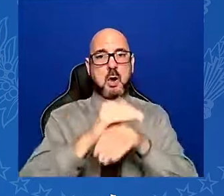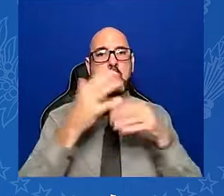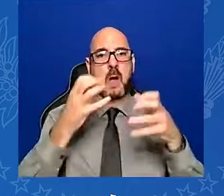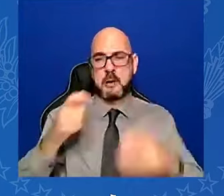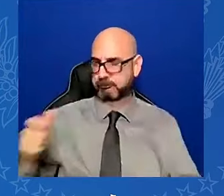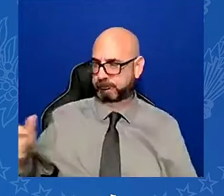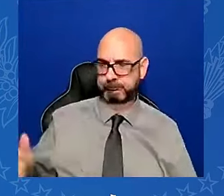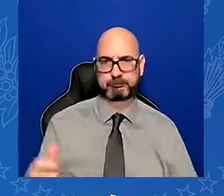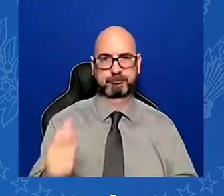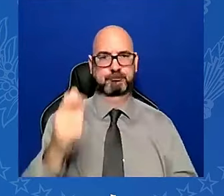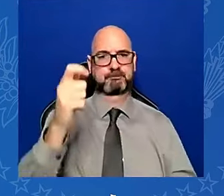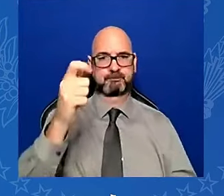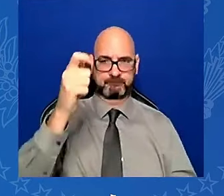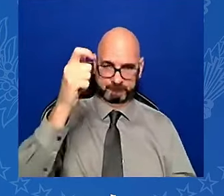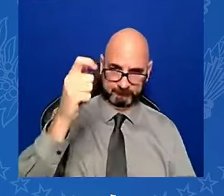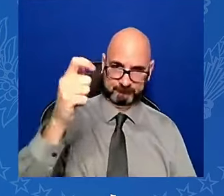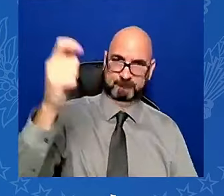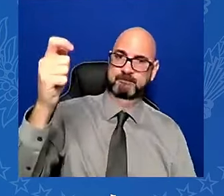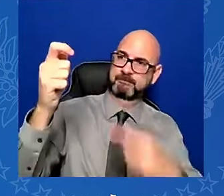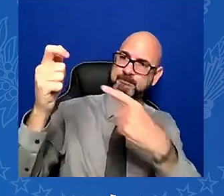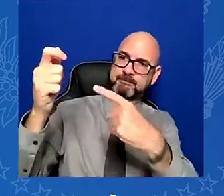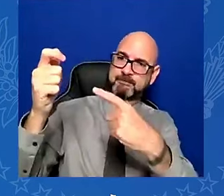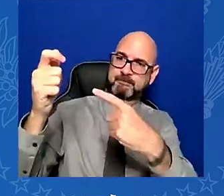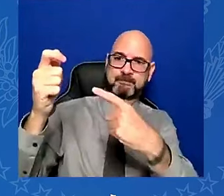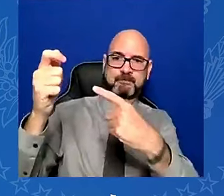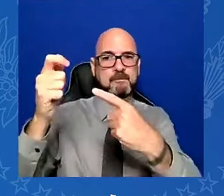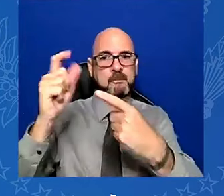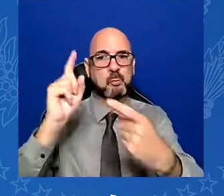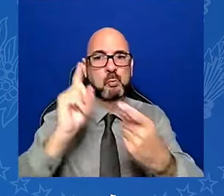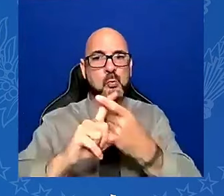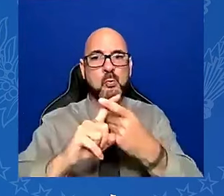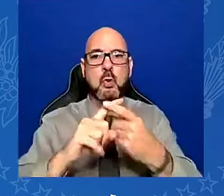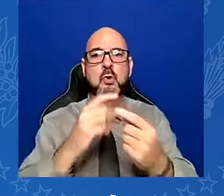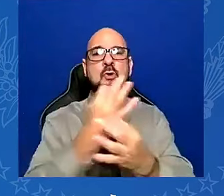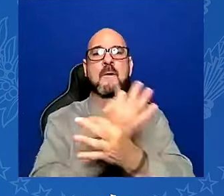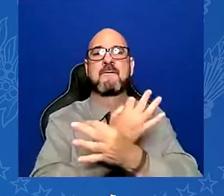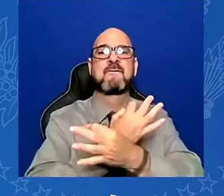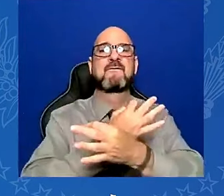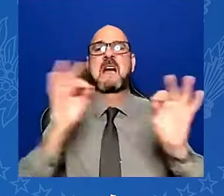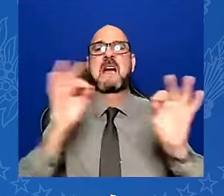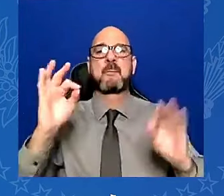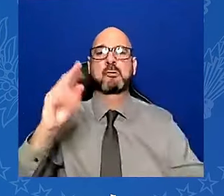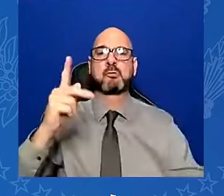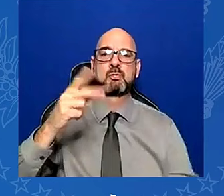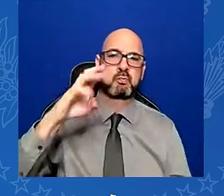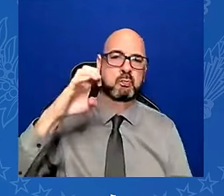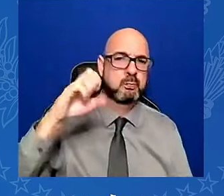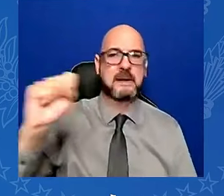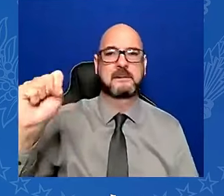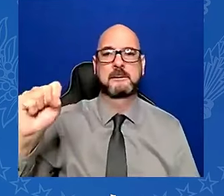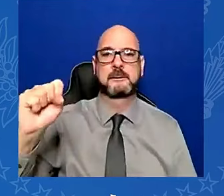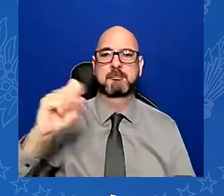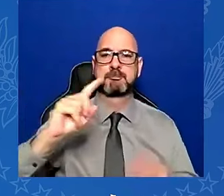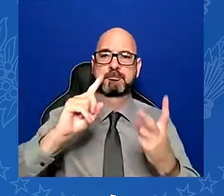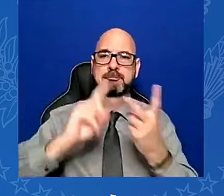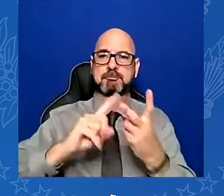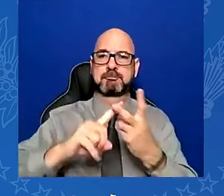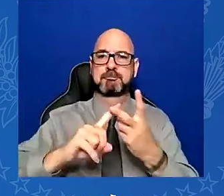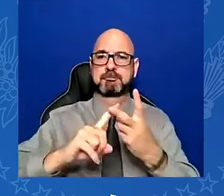To a free press, to an informed citizenry, to an America where freedom and democracy endure,